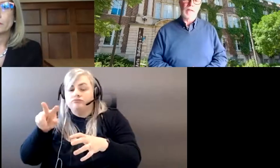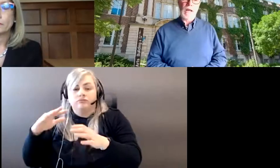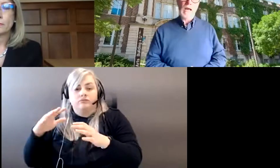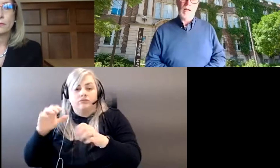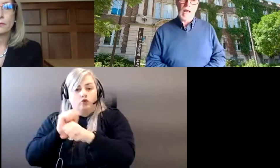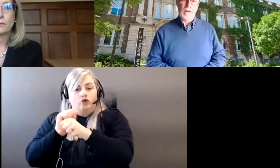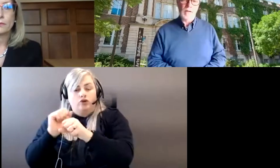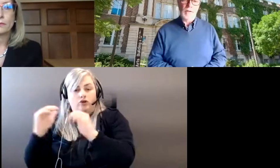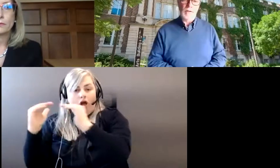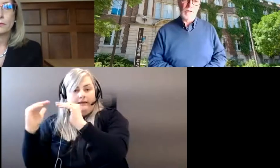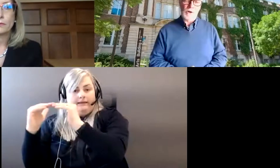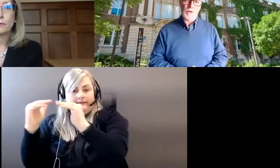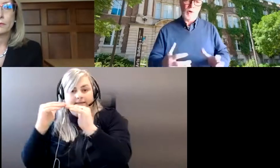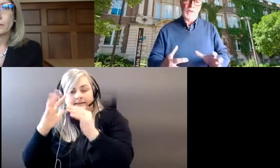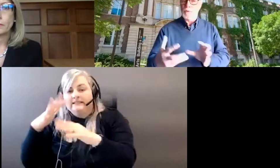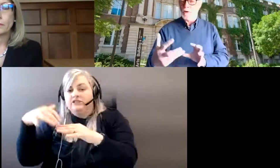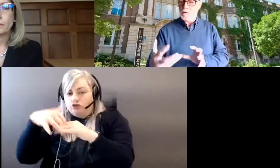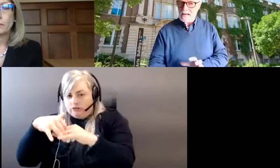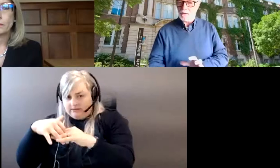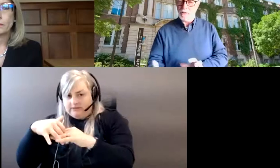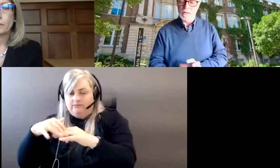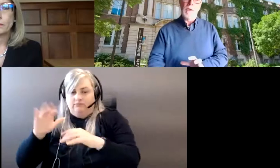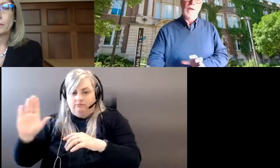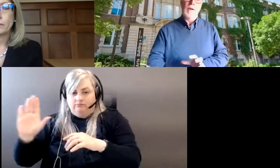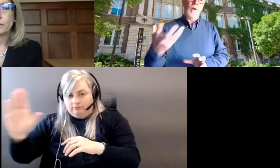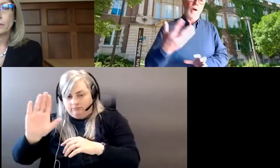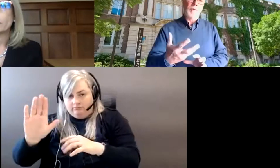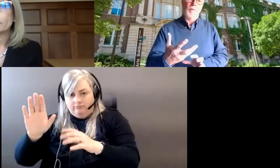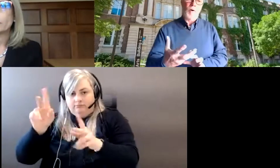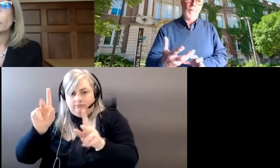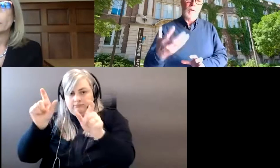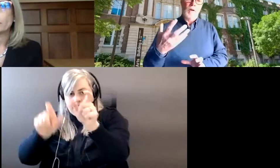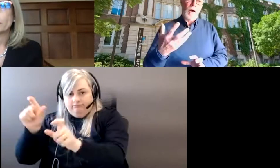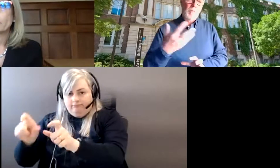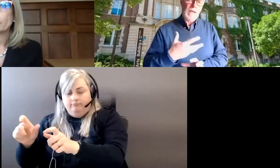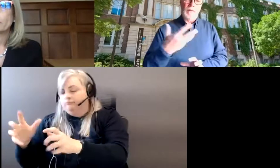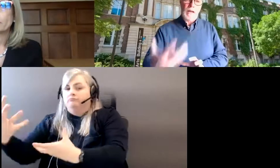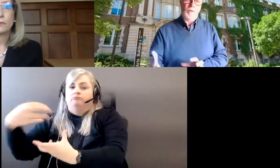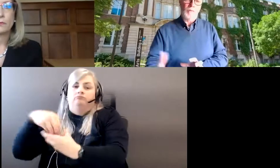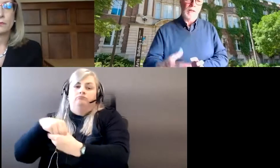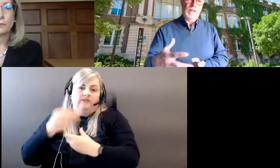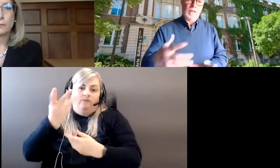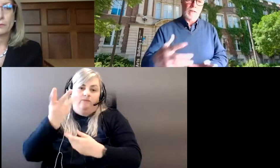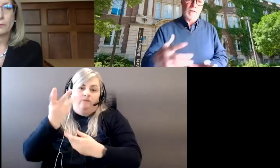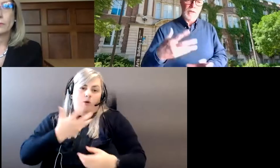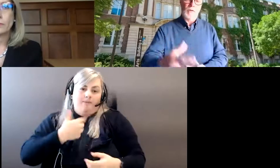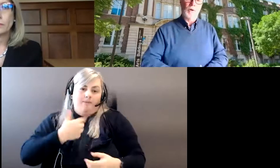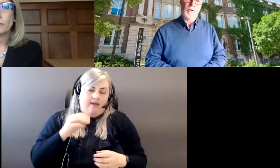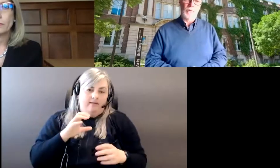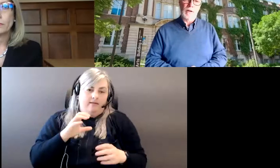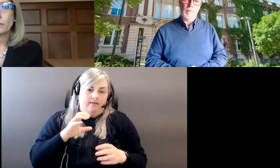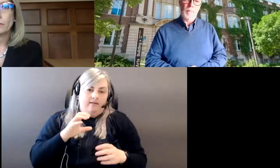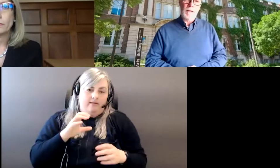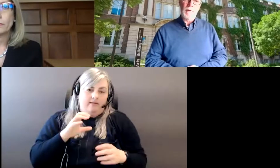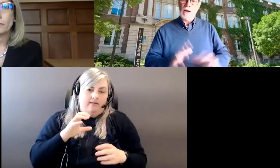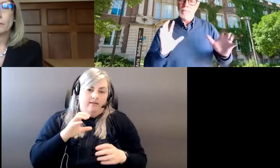and, and, and indigenous voices within our faculties to help inform, uh, me and the council of deans as, as to what to